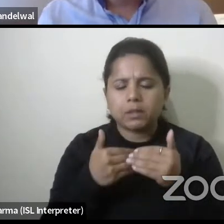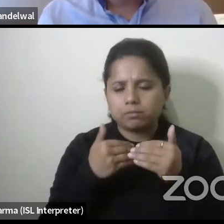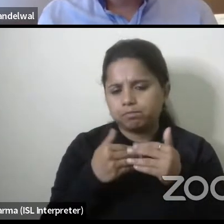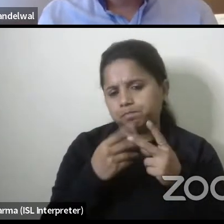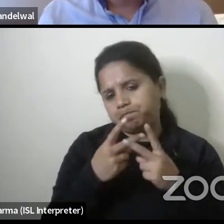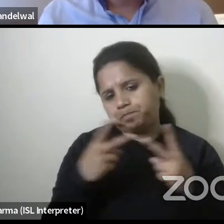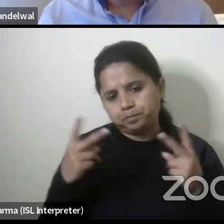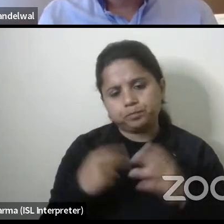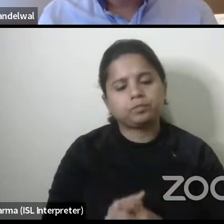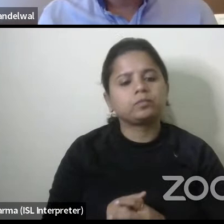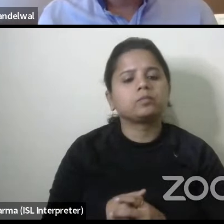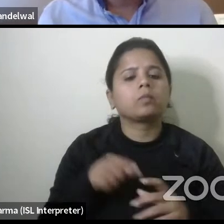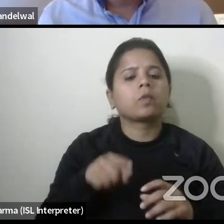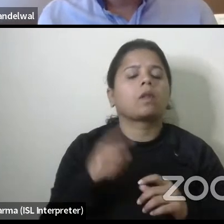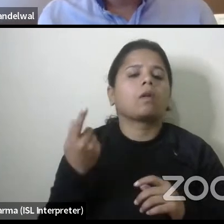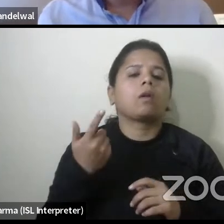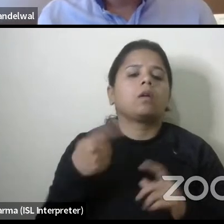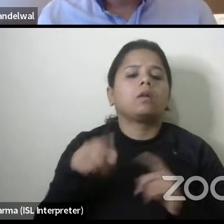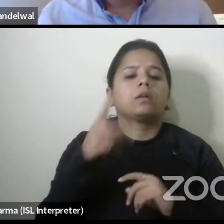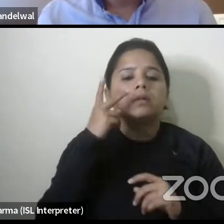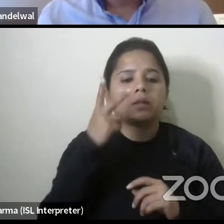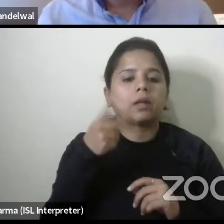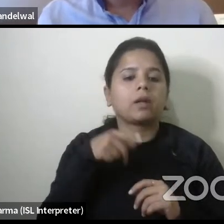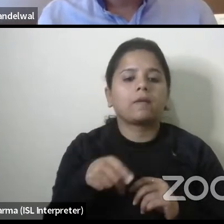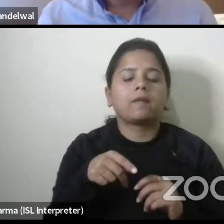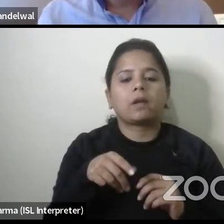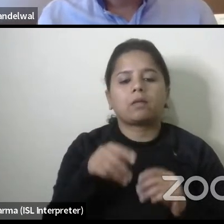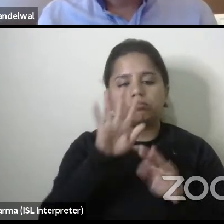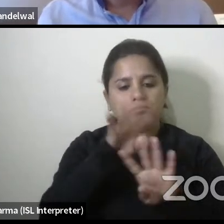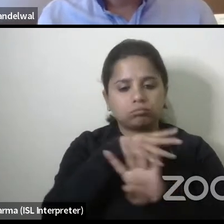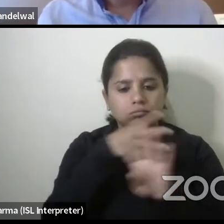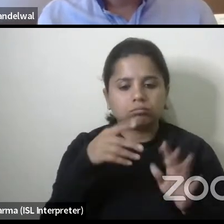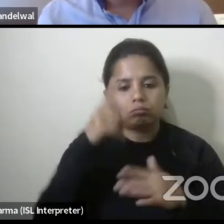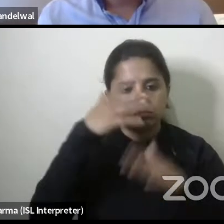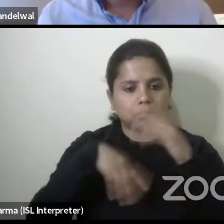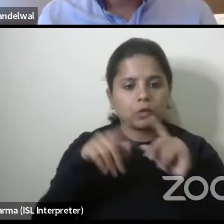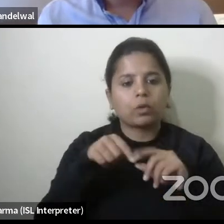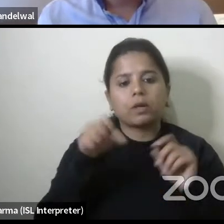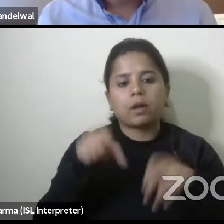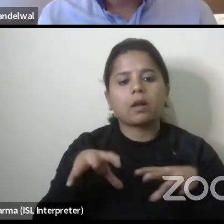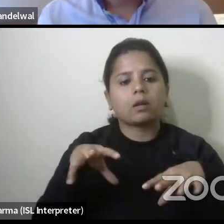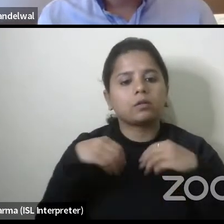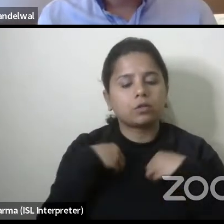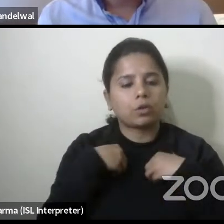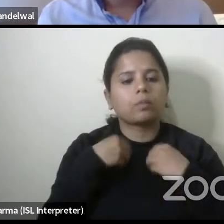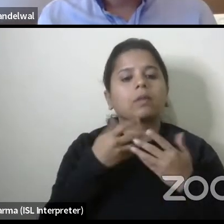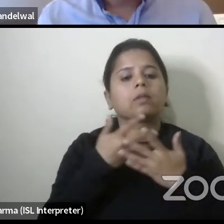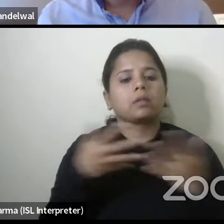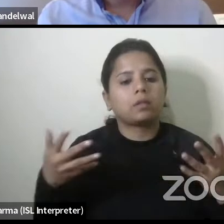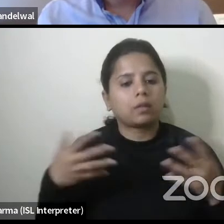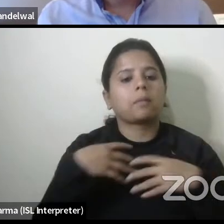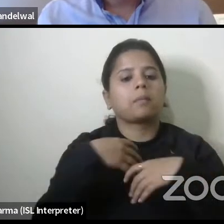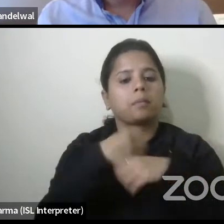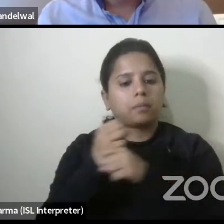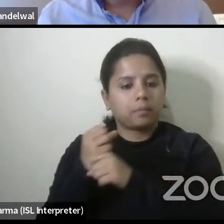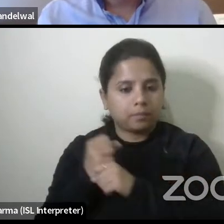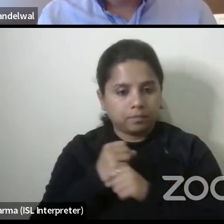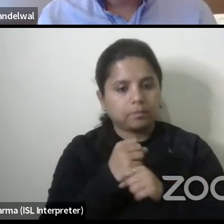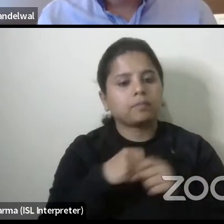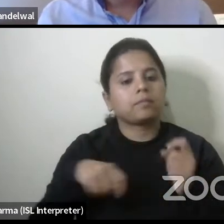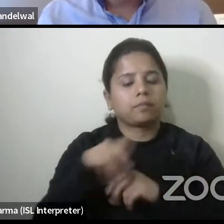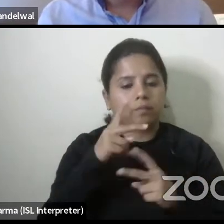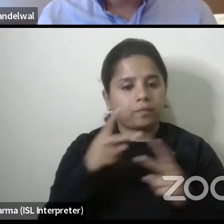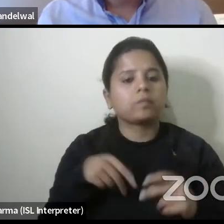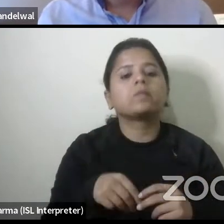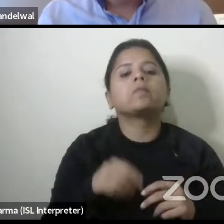options in the in the schedule items where we can adopt these uh materials these uh uh these works the civil